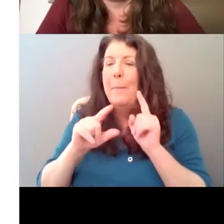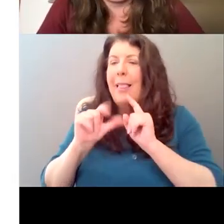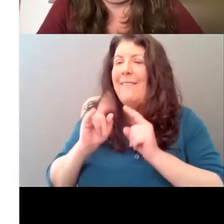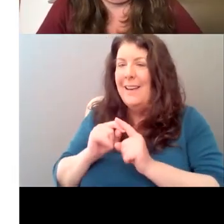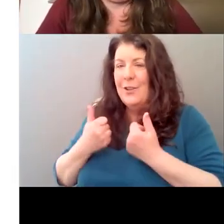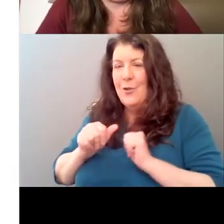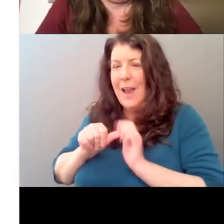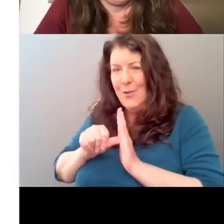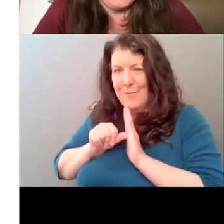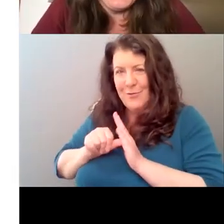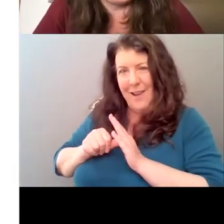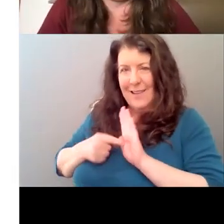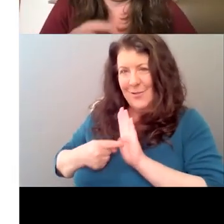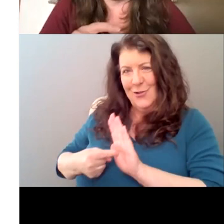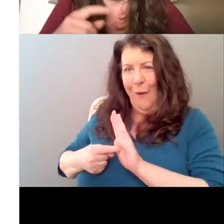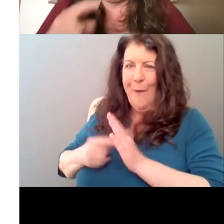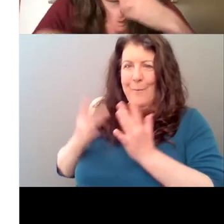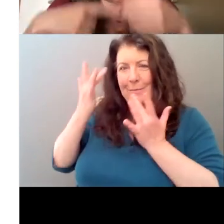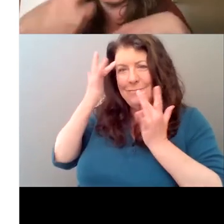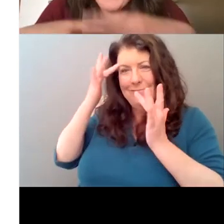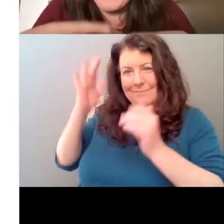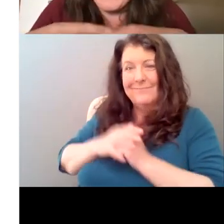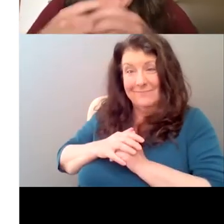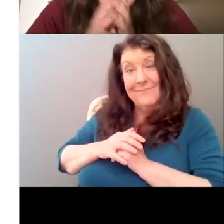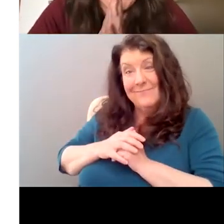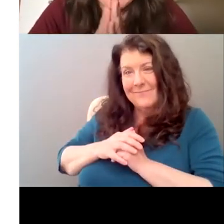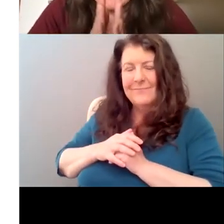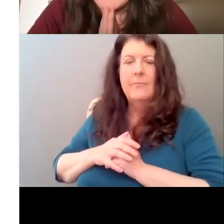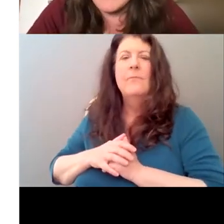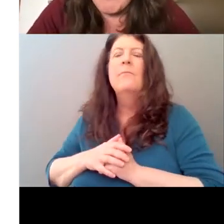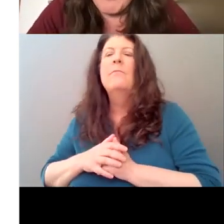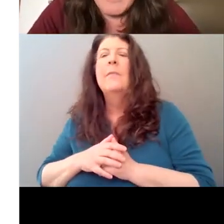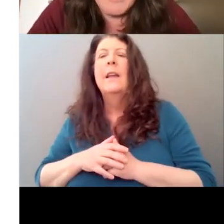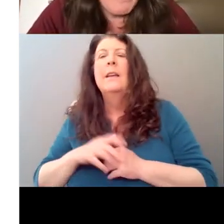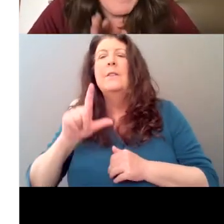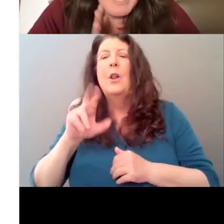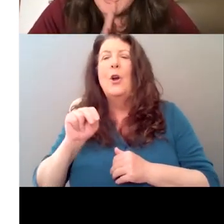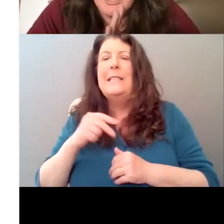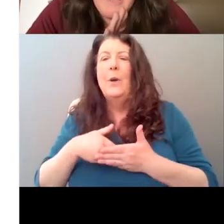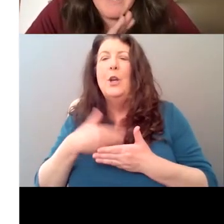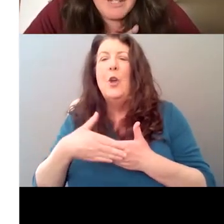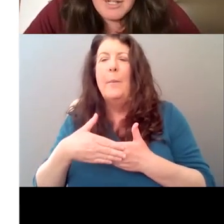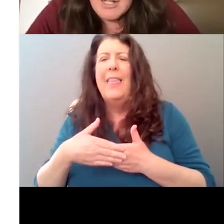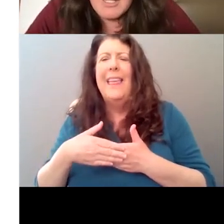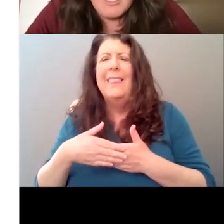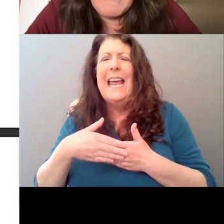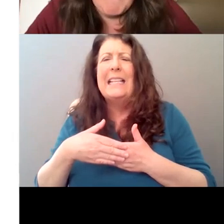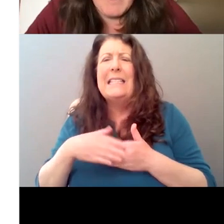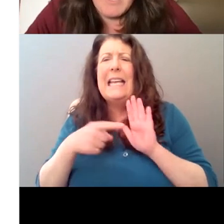Absolutely. Um, so now we'll sort of jump ahead. Um, I think the next example we wanted to look at was page 11.